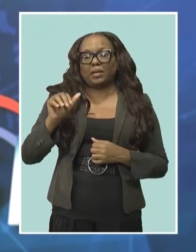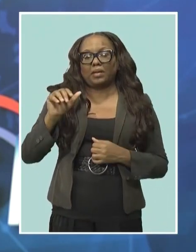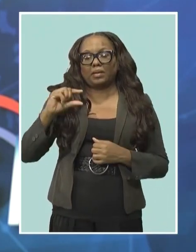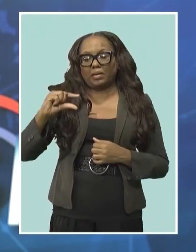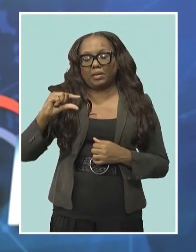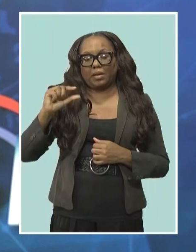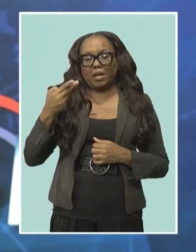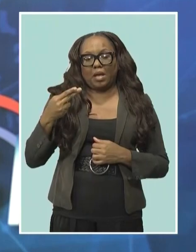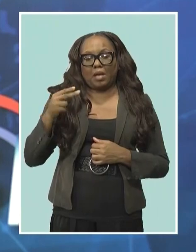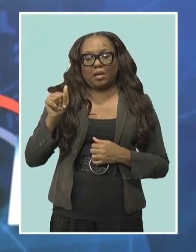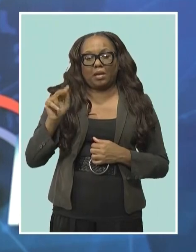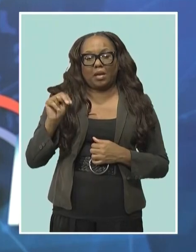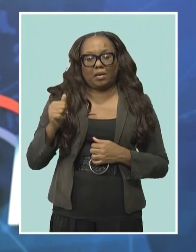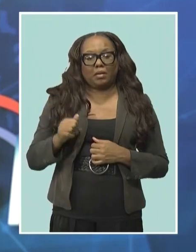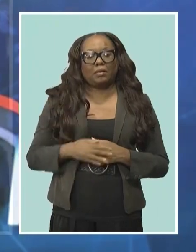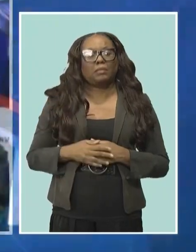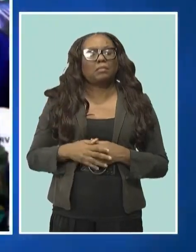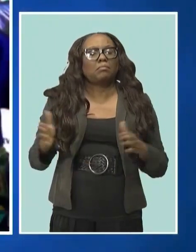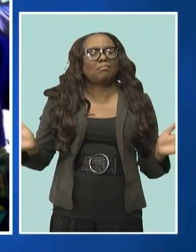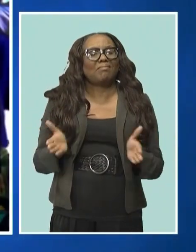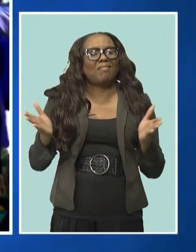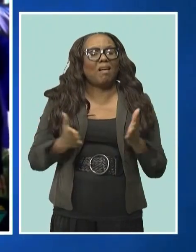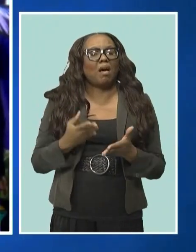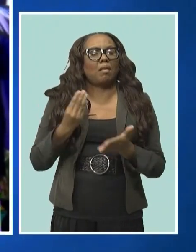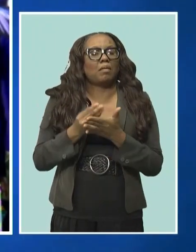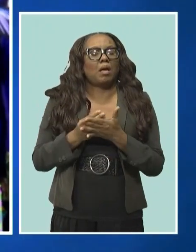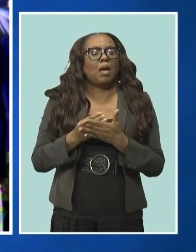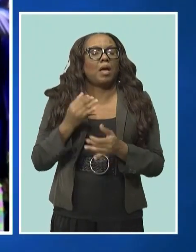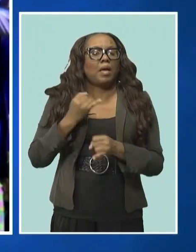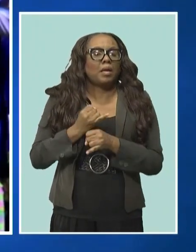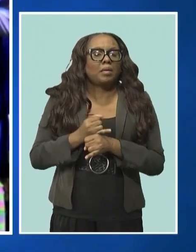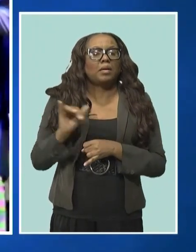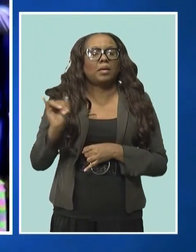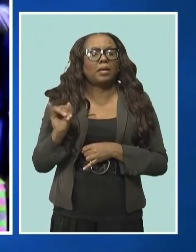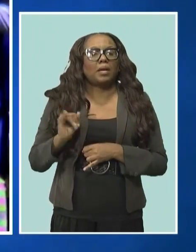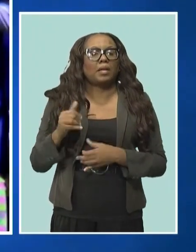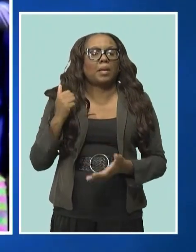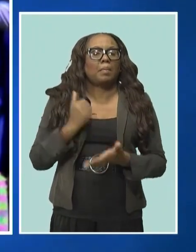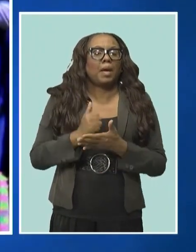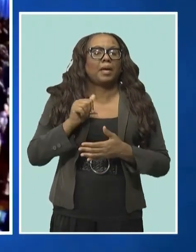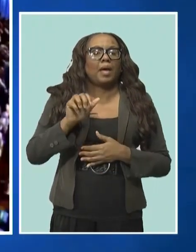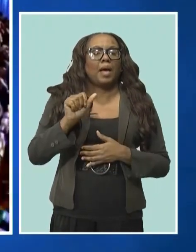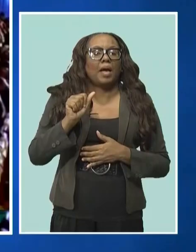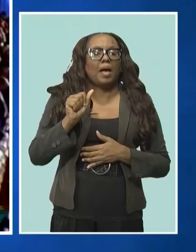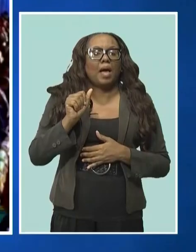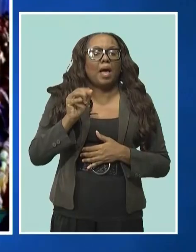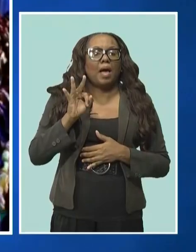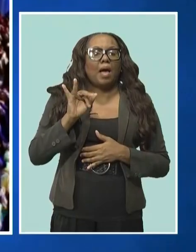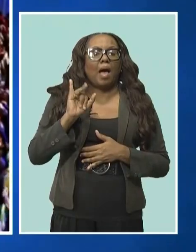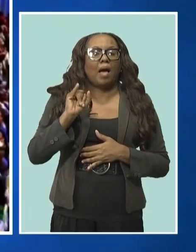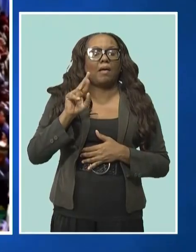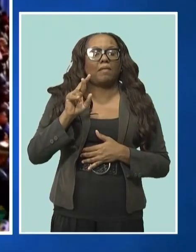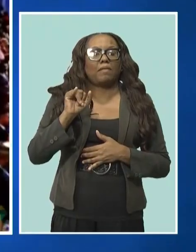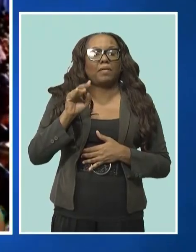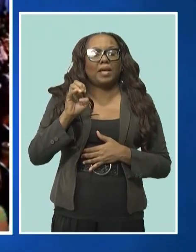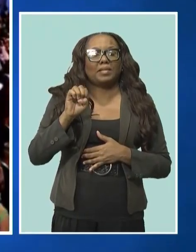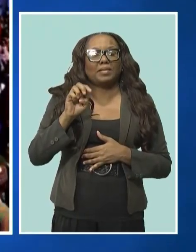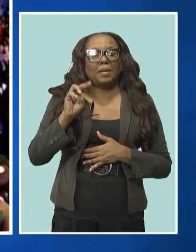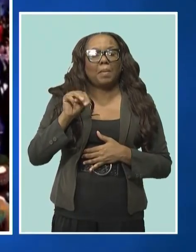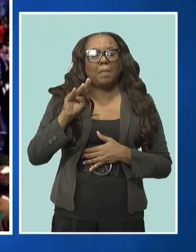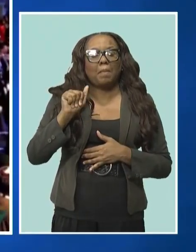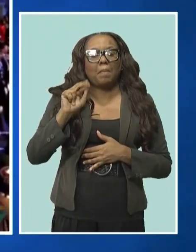Ms. Motley is urging financial institutions like the Afri-Ex-Im Bank and those in the Caribbean to support this mission of connectivity.